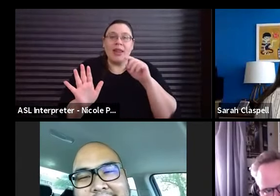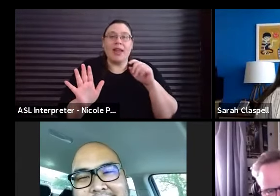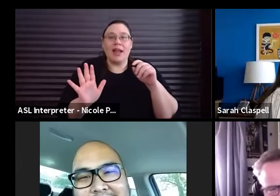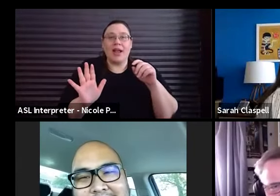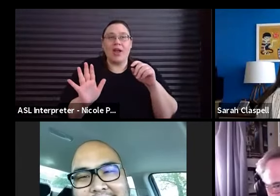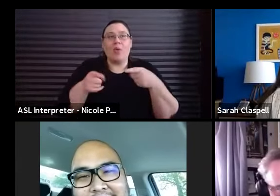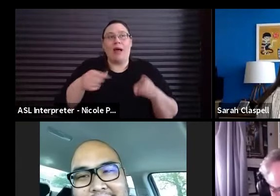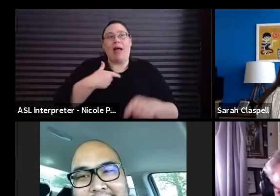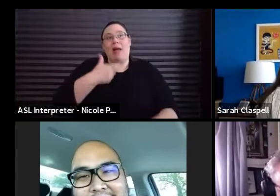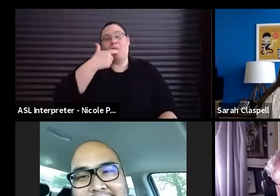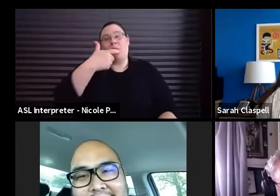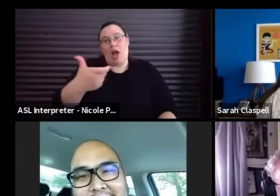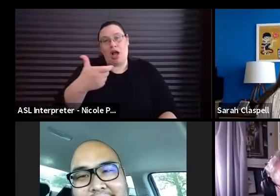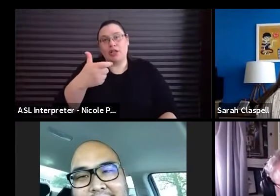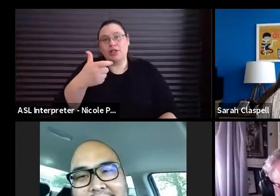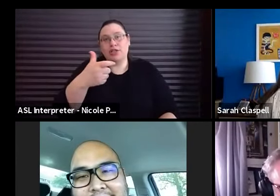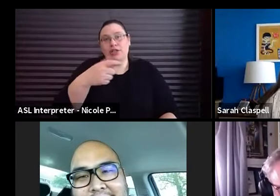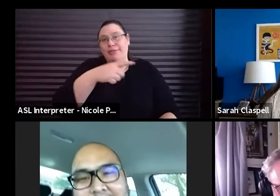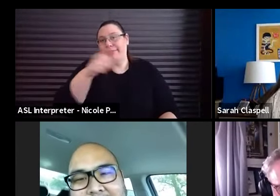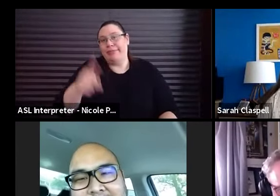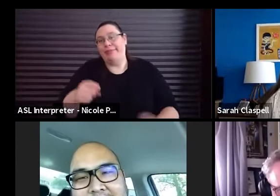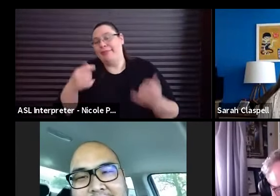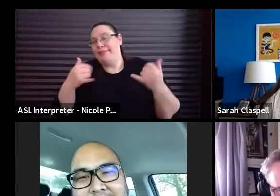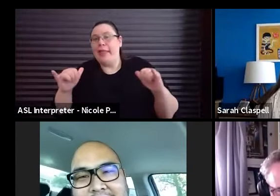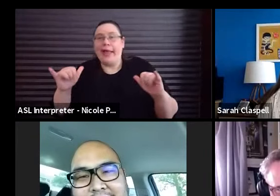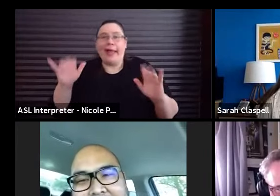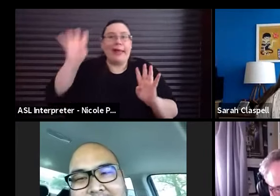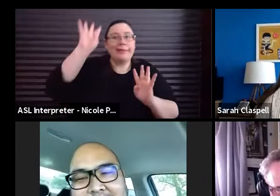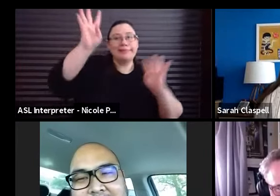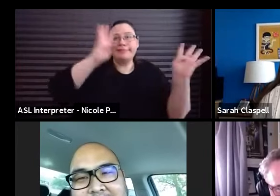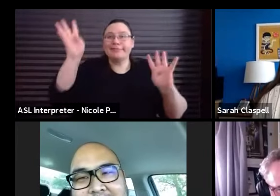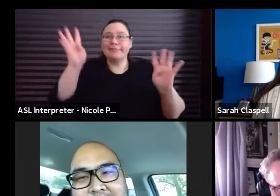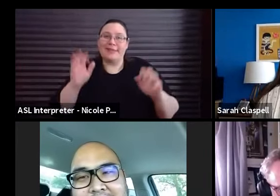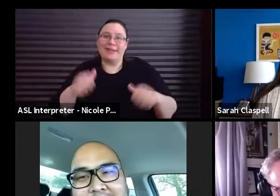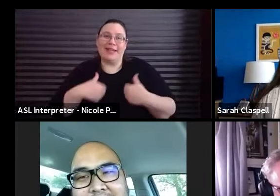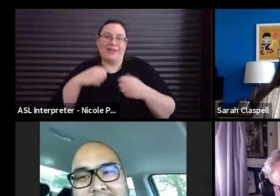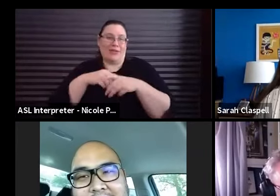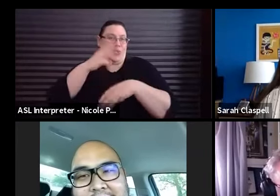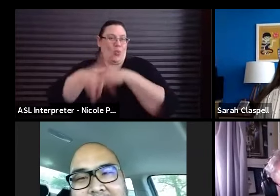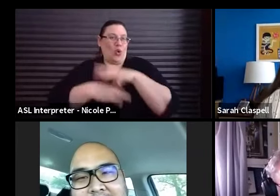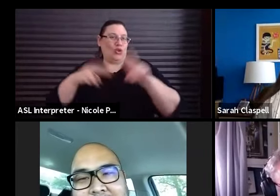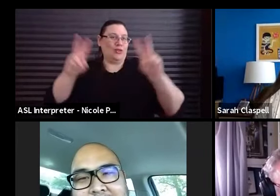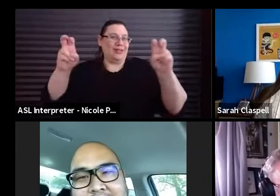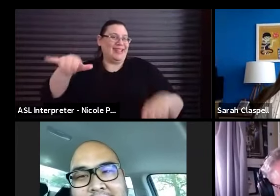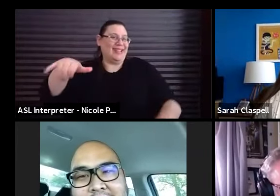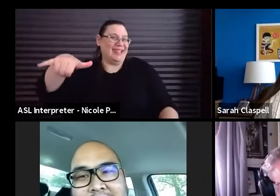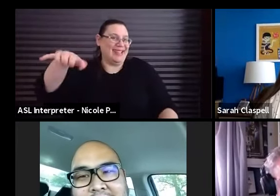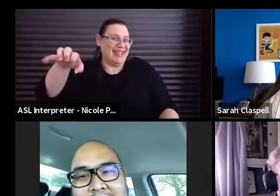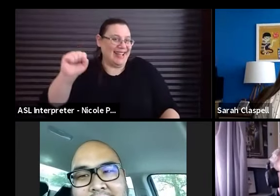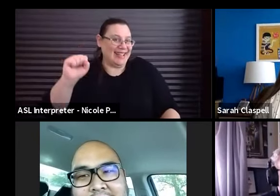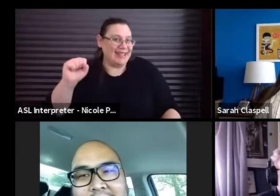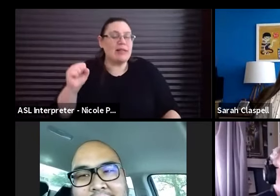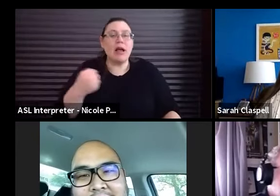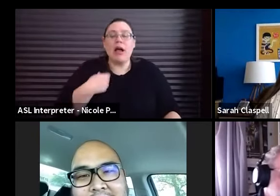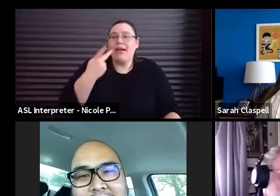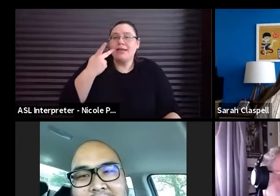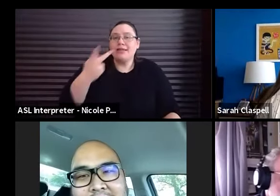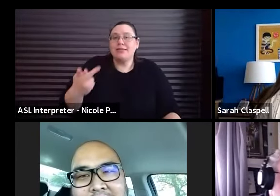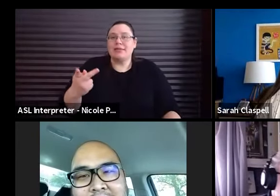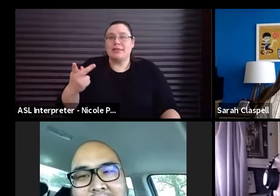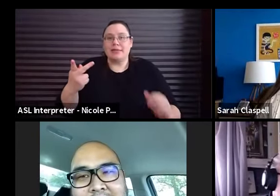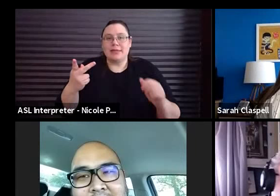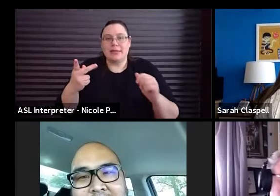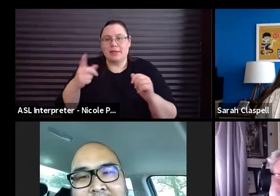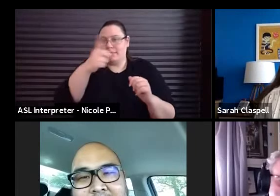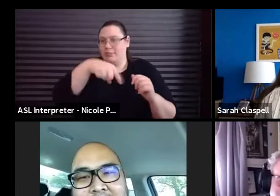watching and watching you guys play and live in the world of yes, I'm also seeing just how, uh, focused